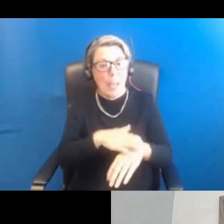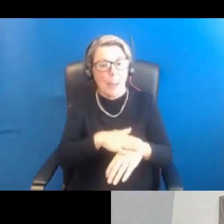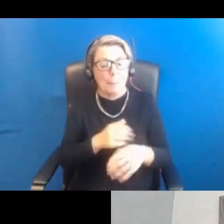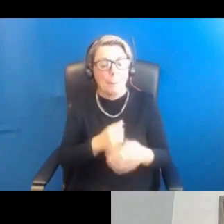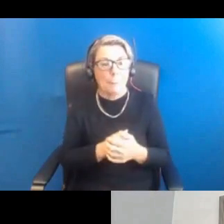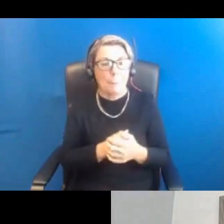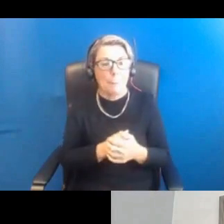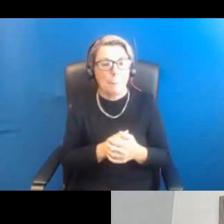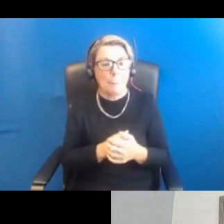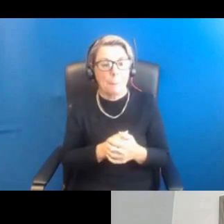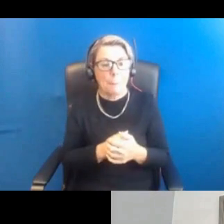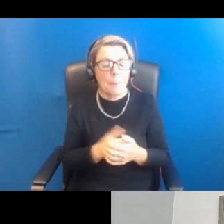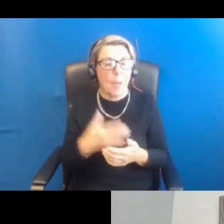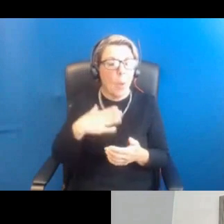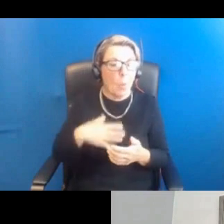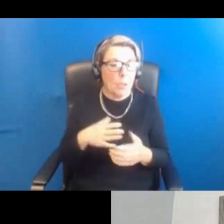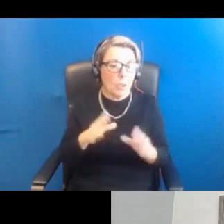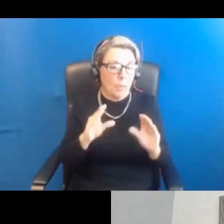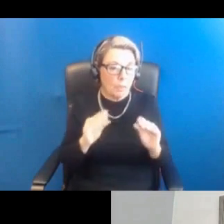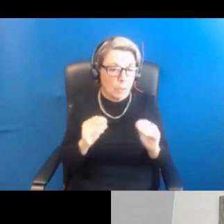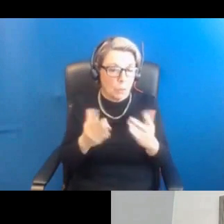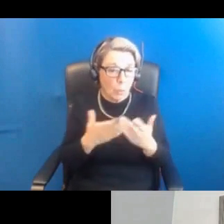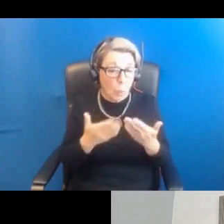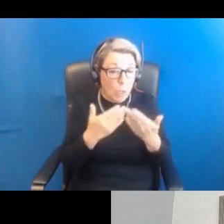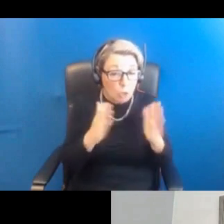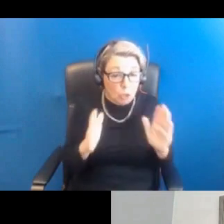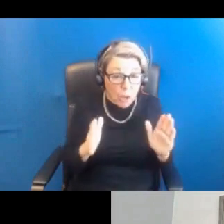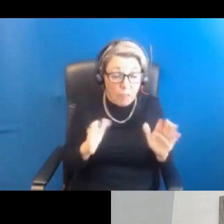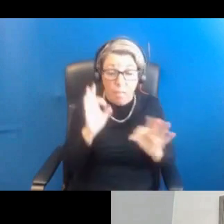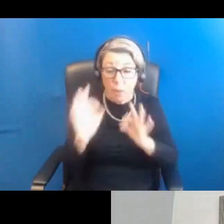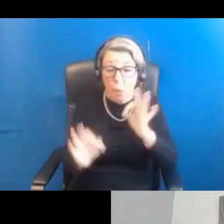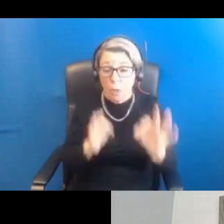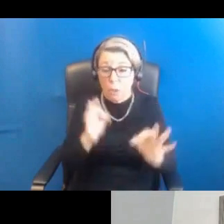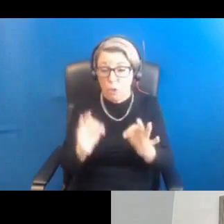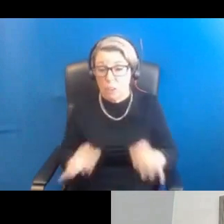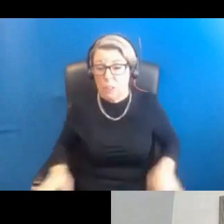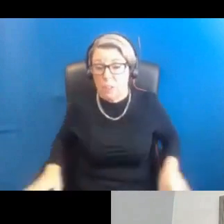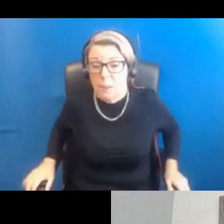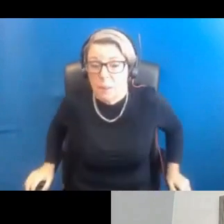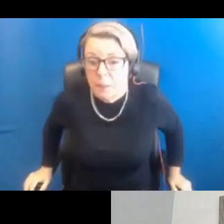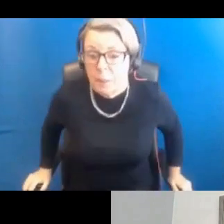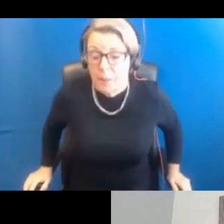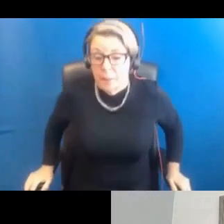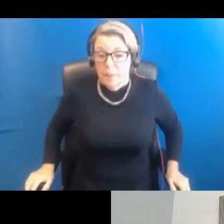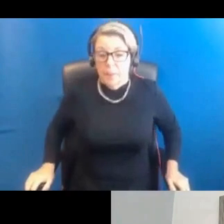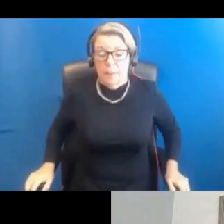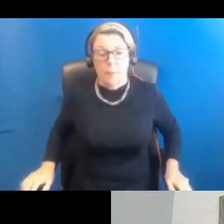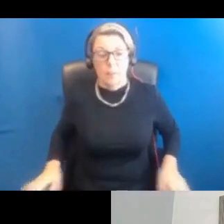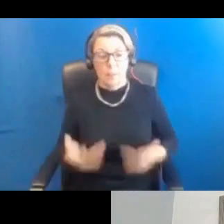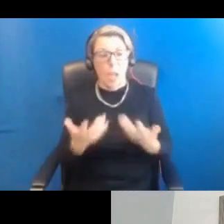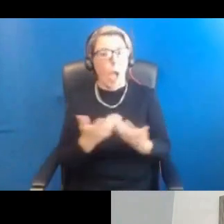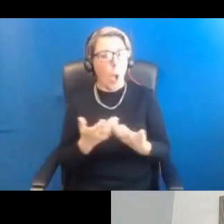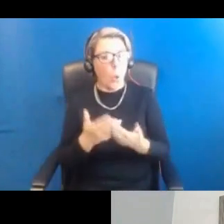end with a few more sort of generalist questions around how do you get support? Support